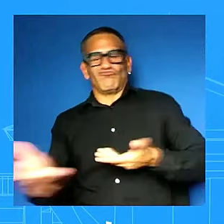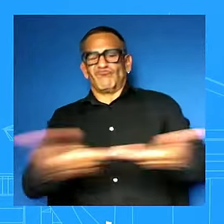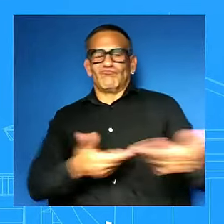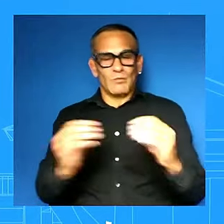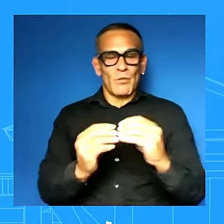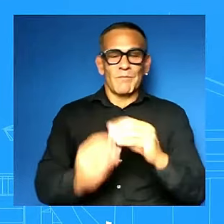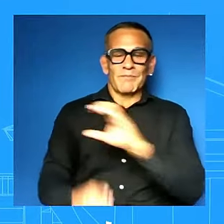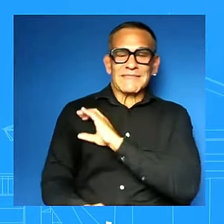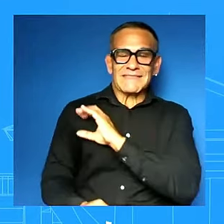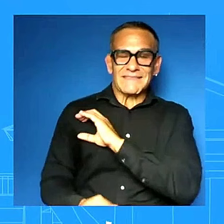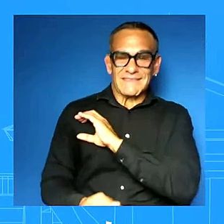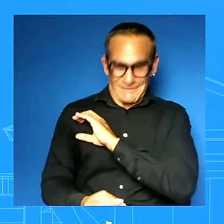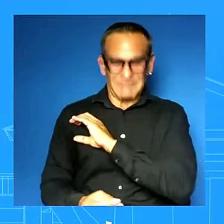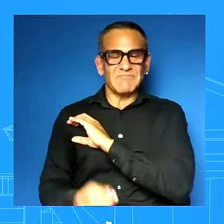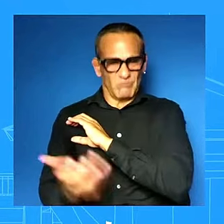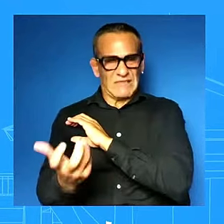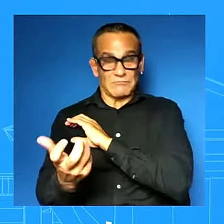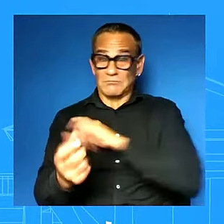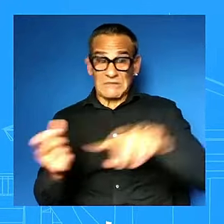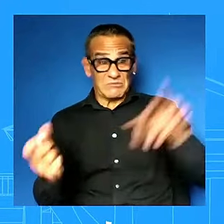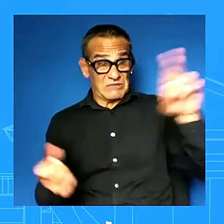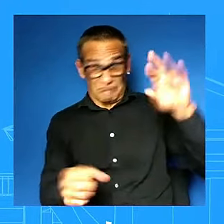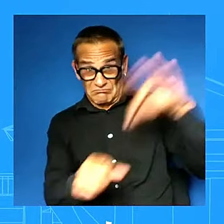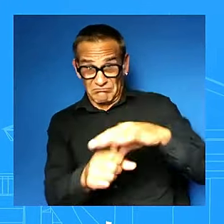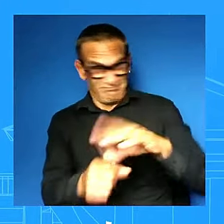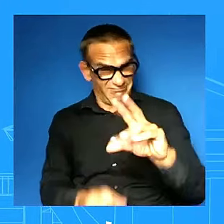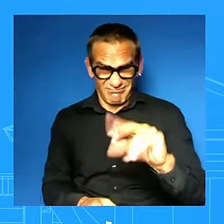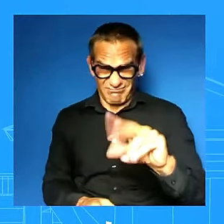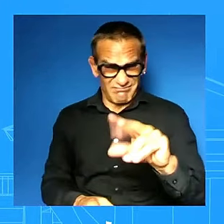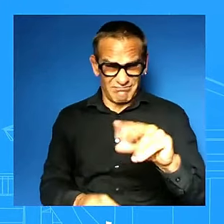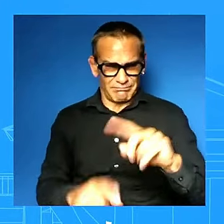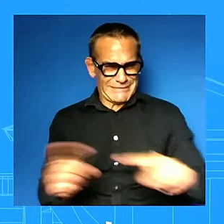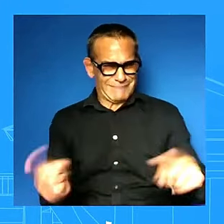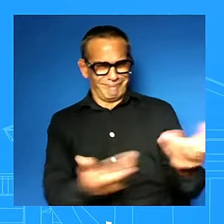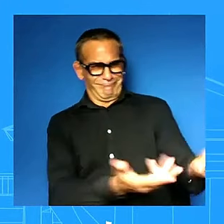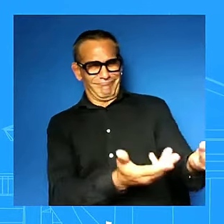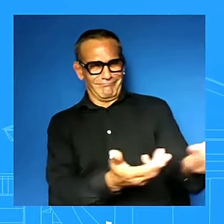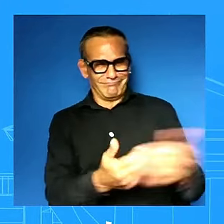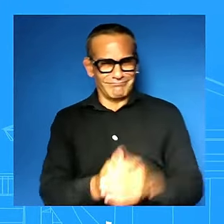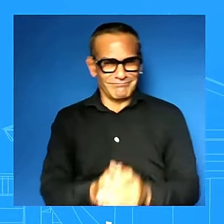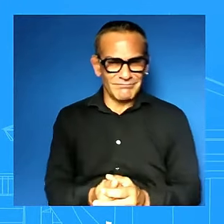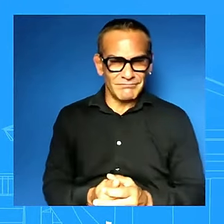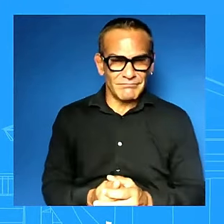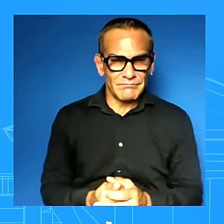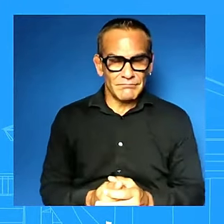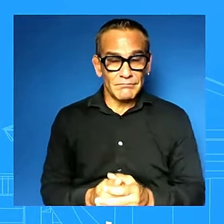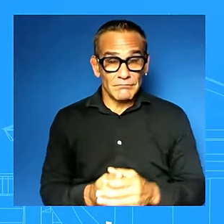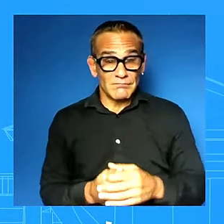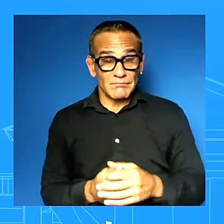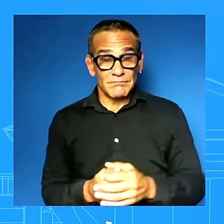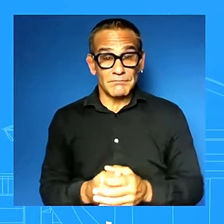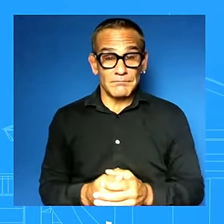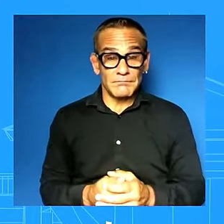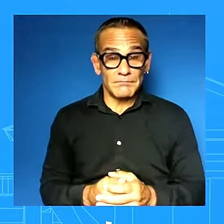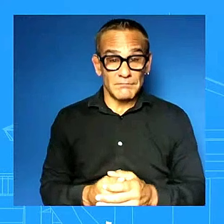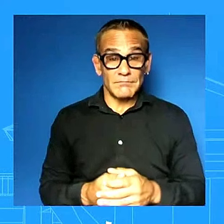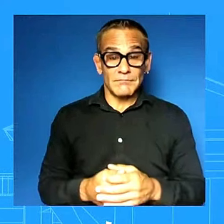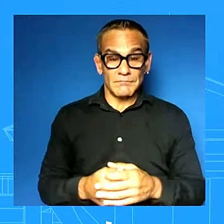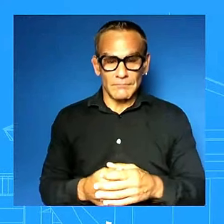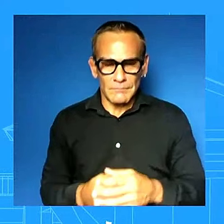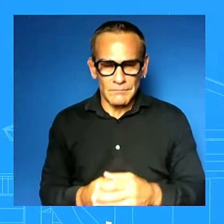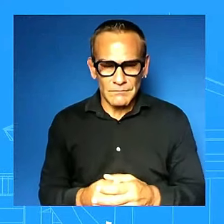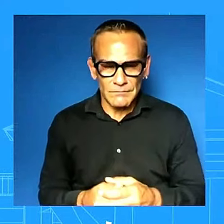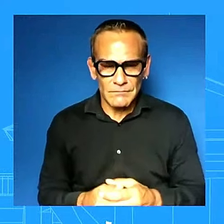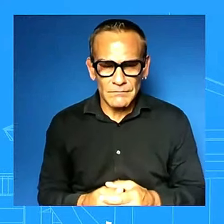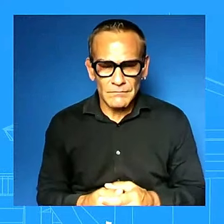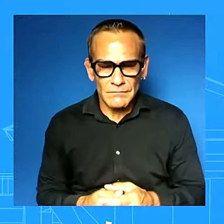that question okay you're gonna have to speak directly to her team what i saw is she laid out how to build on the